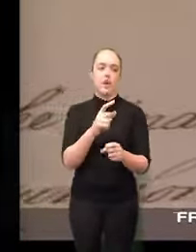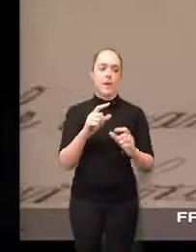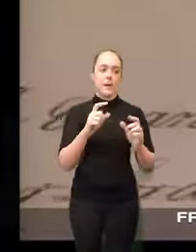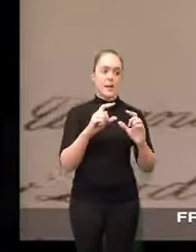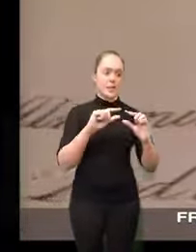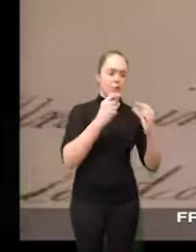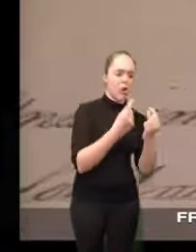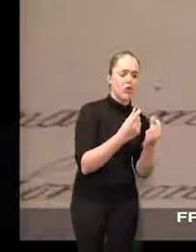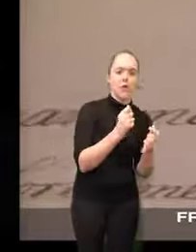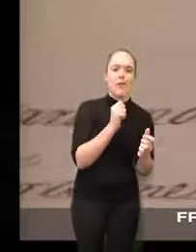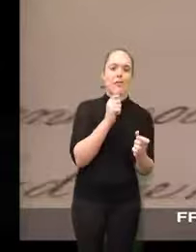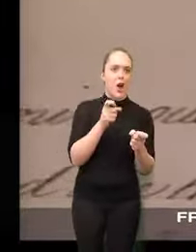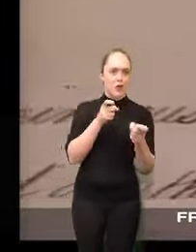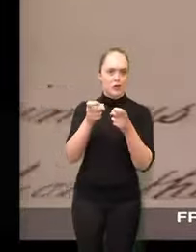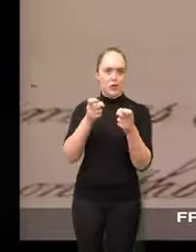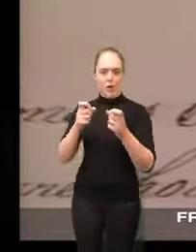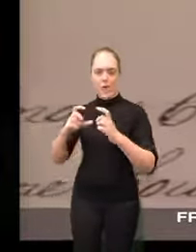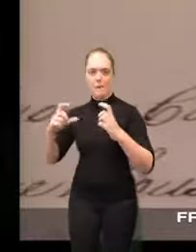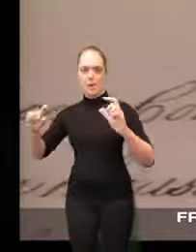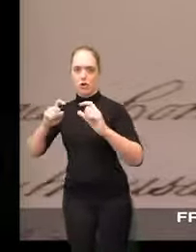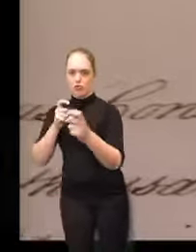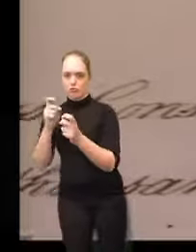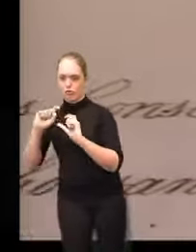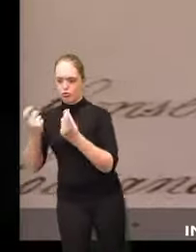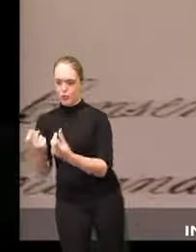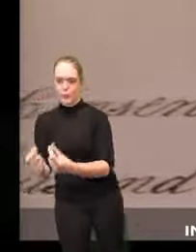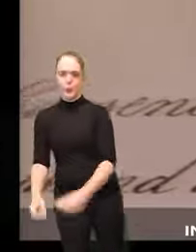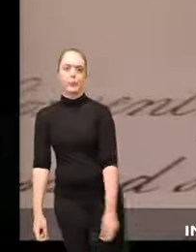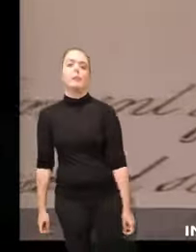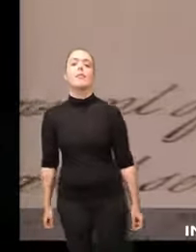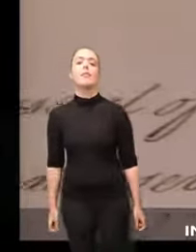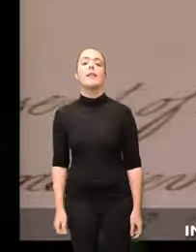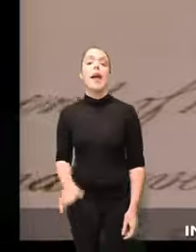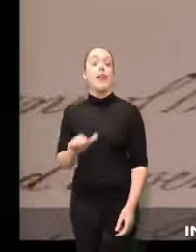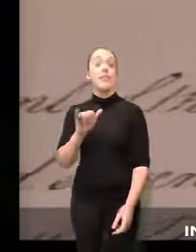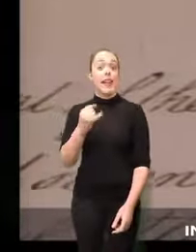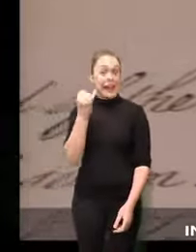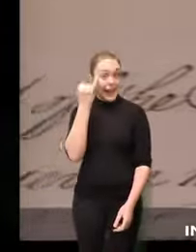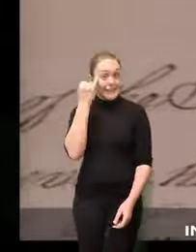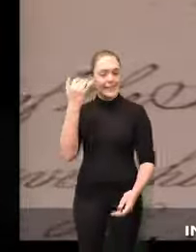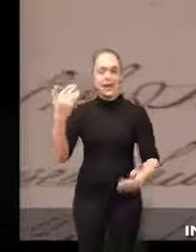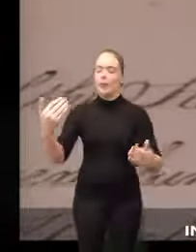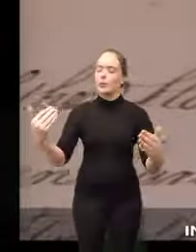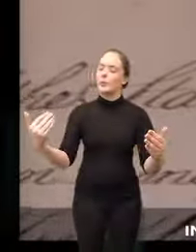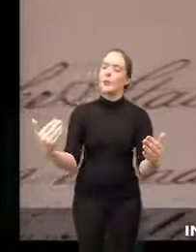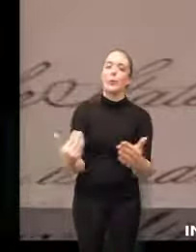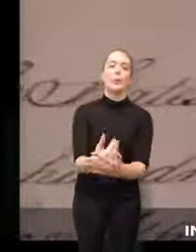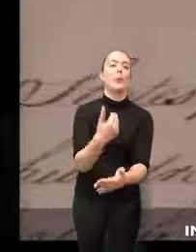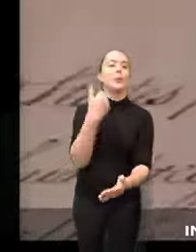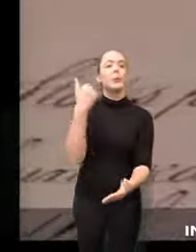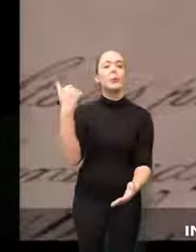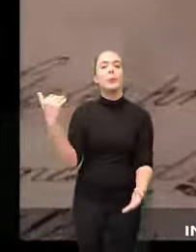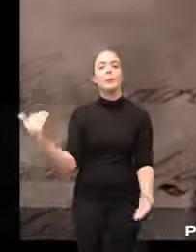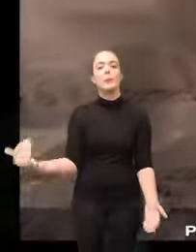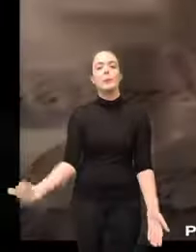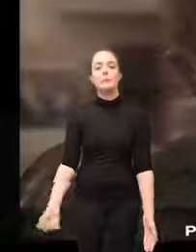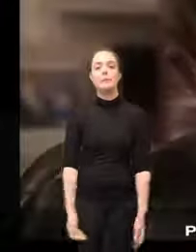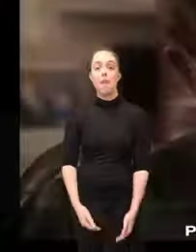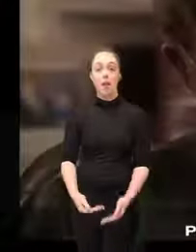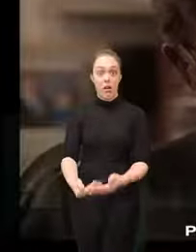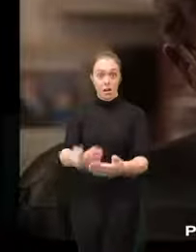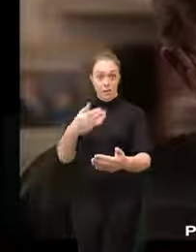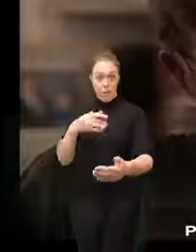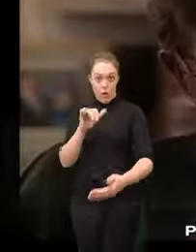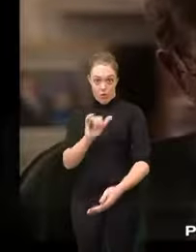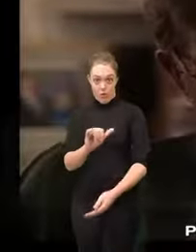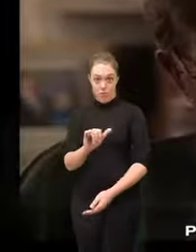from potential tyranny by the majority it was a revolution in democratic thought prior to